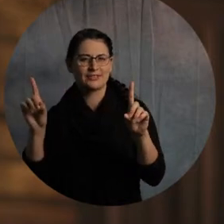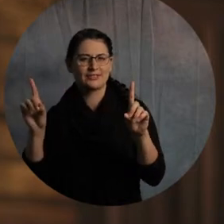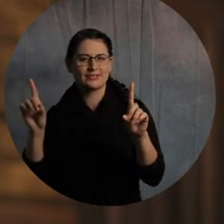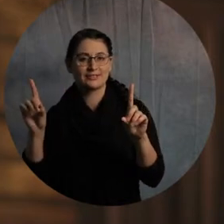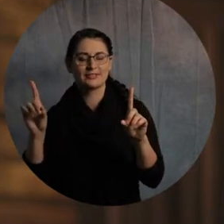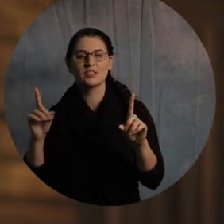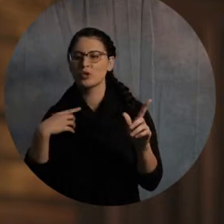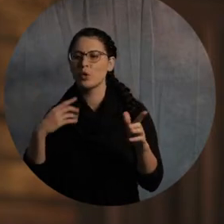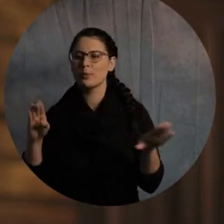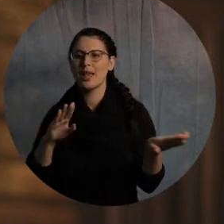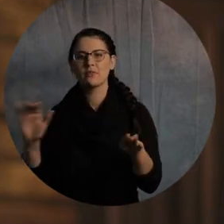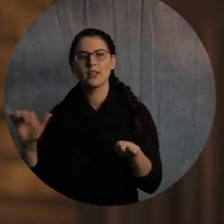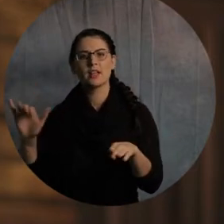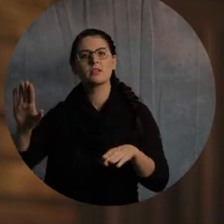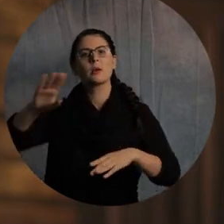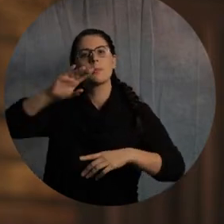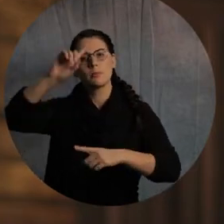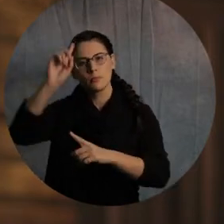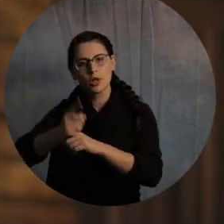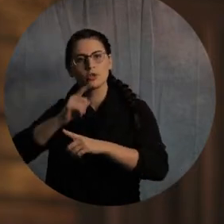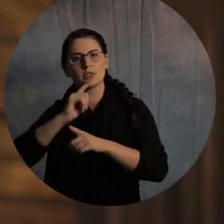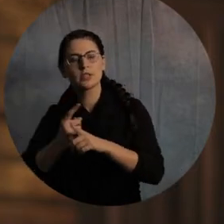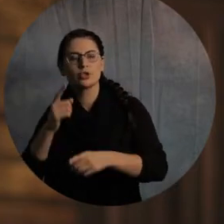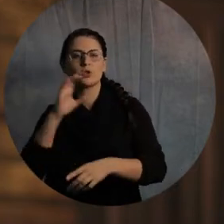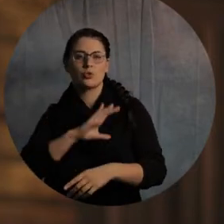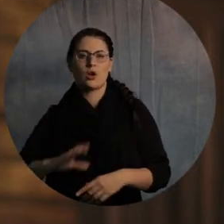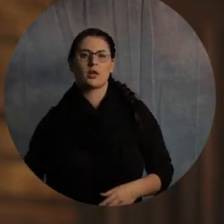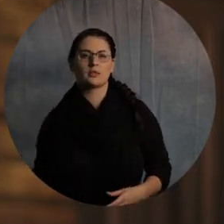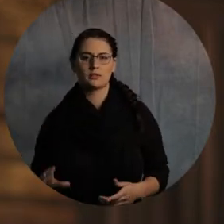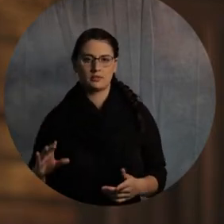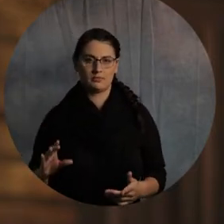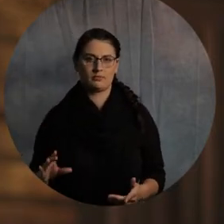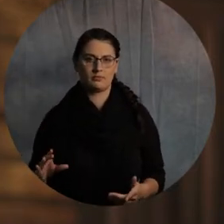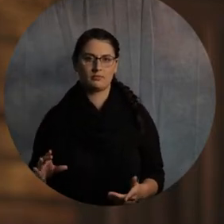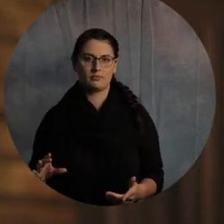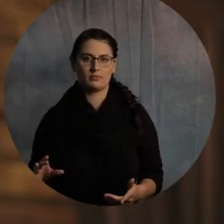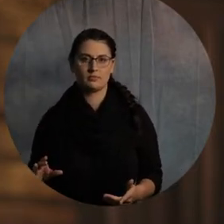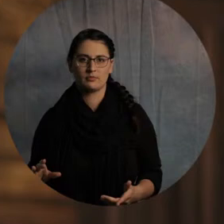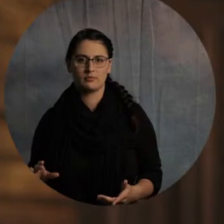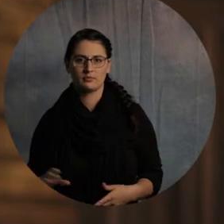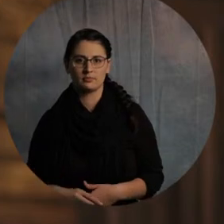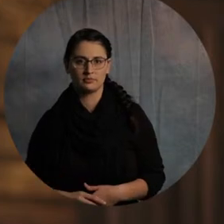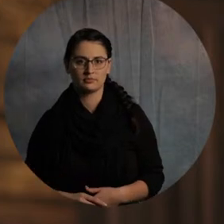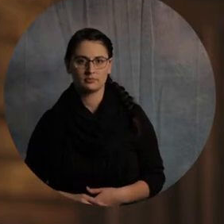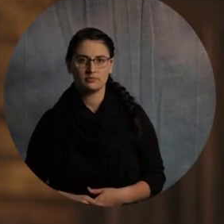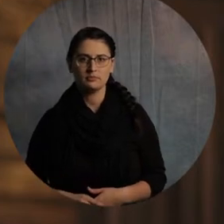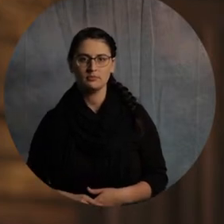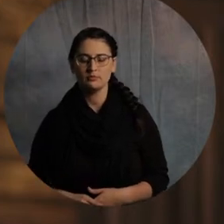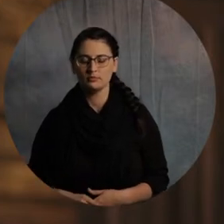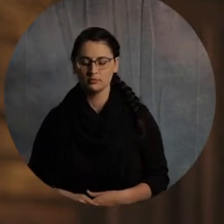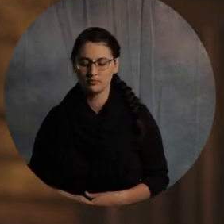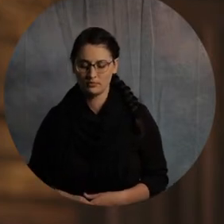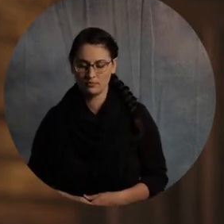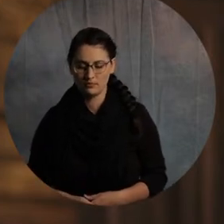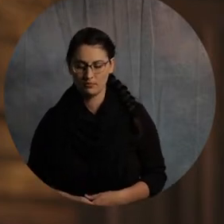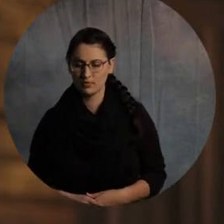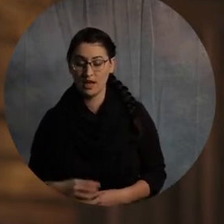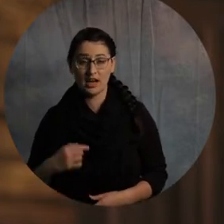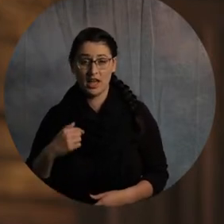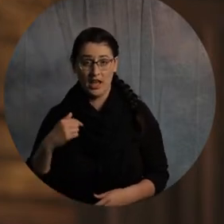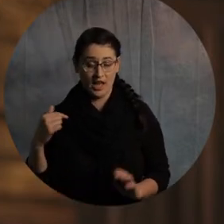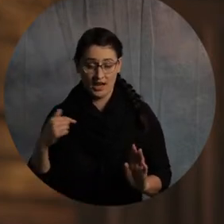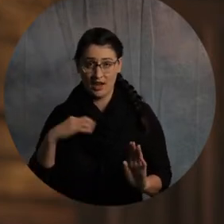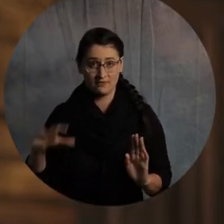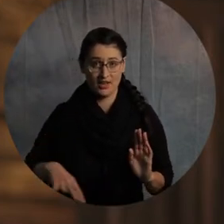as a brother and sister in Christ. Treat them as your brother or sister. And what I found was, every